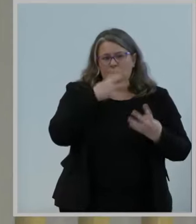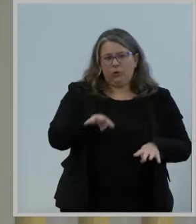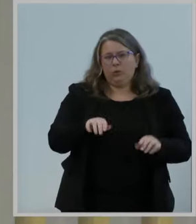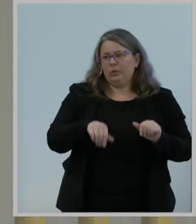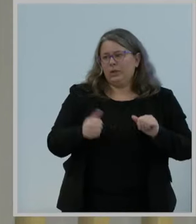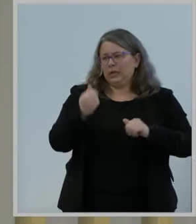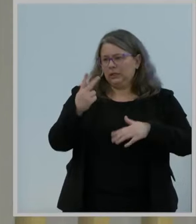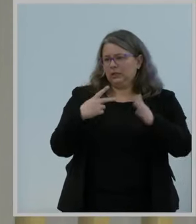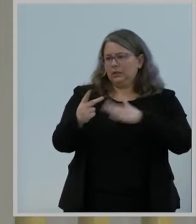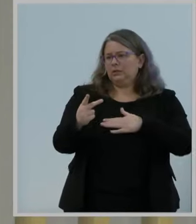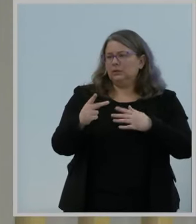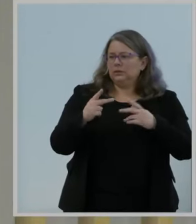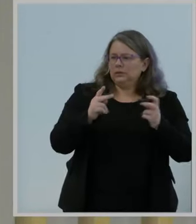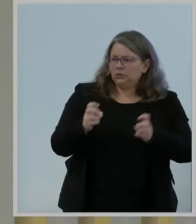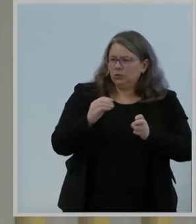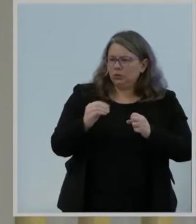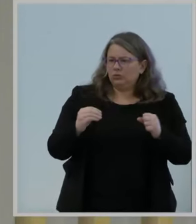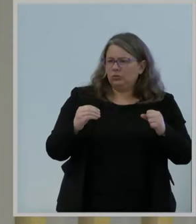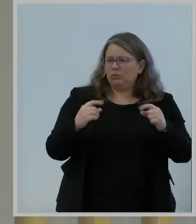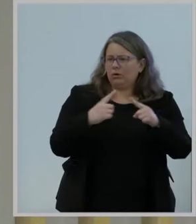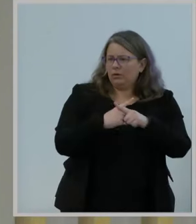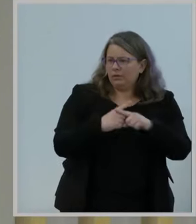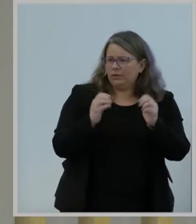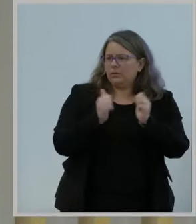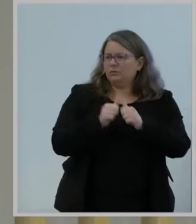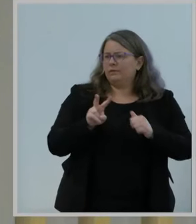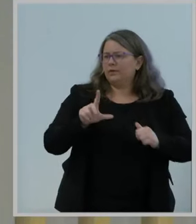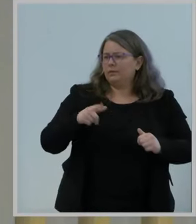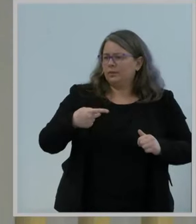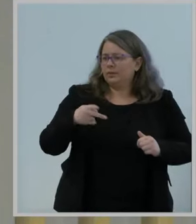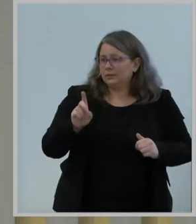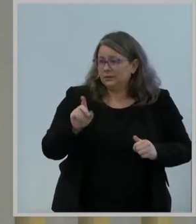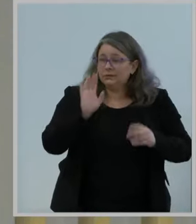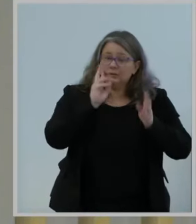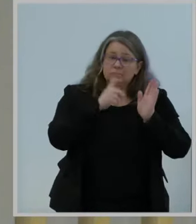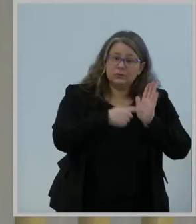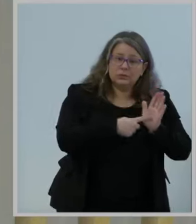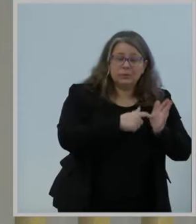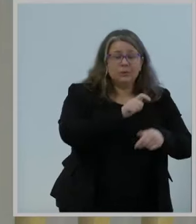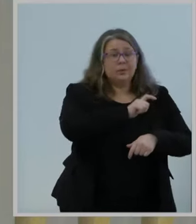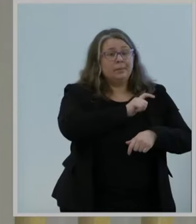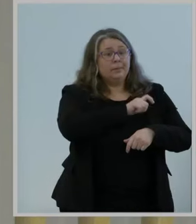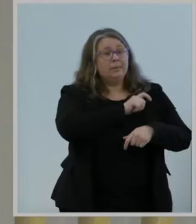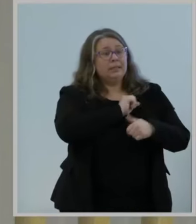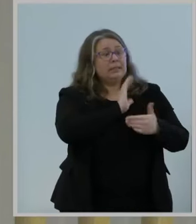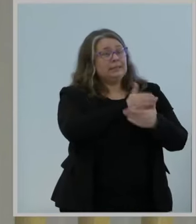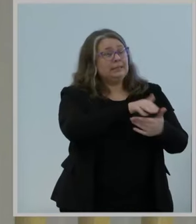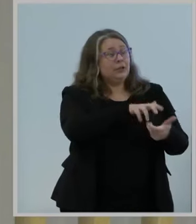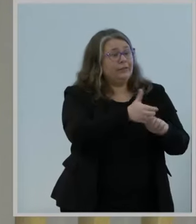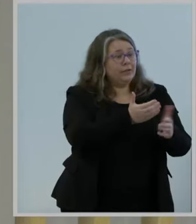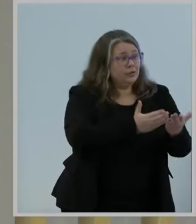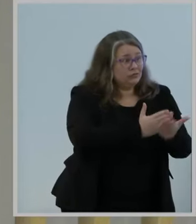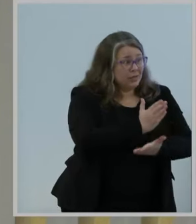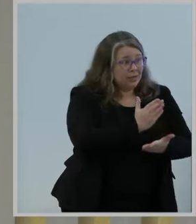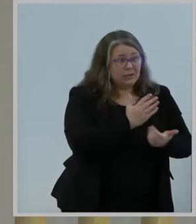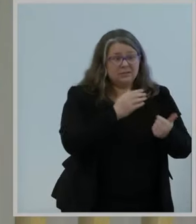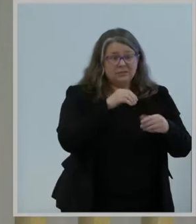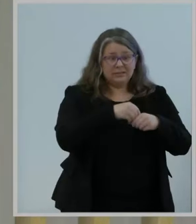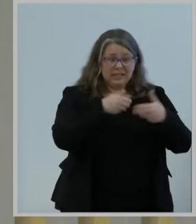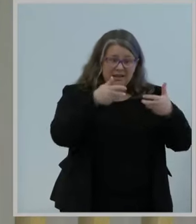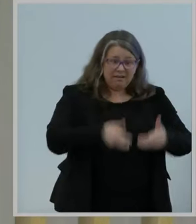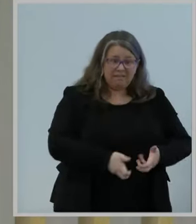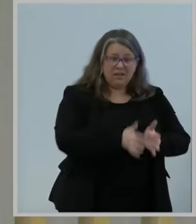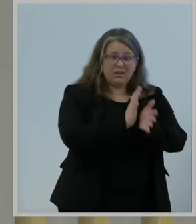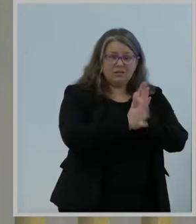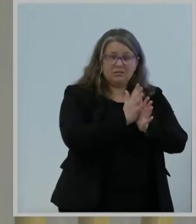bear fruit, the commission could find itself in the position of attempting to police interference rights in a heavily congested environment where it proves difficult,